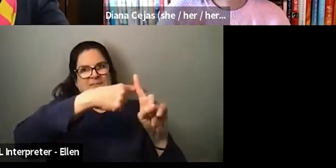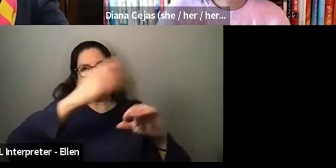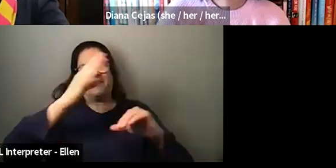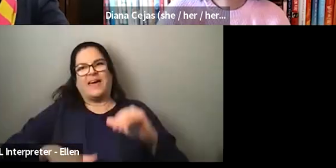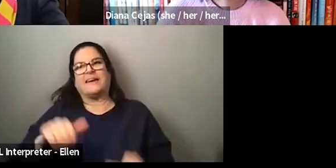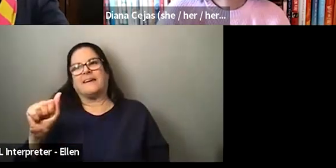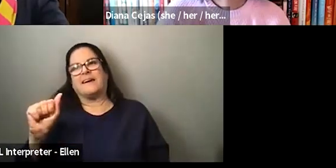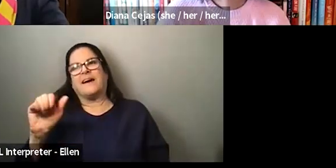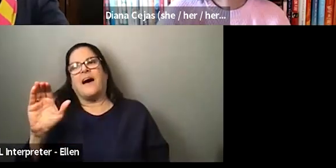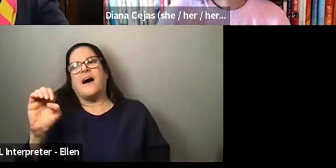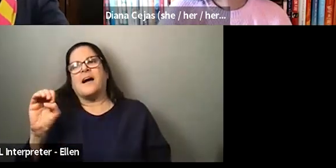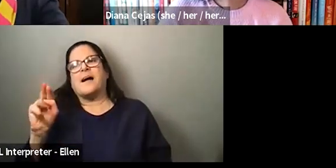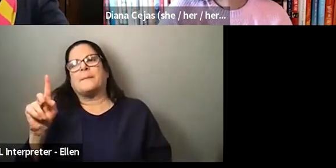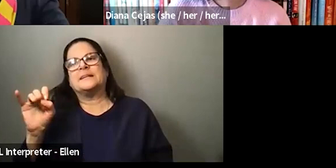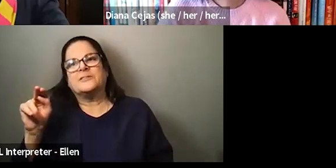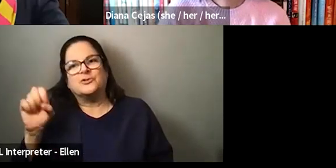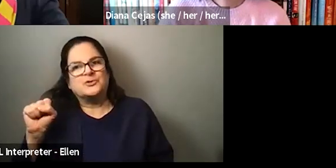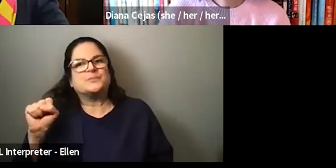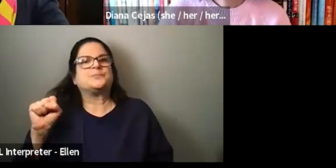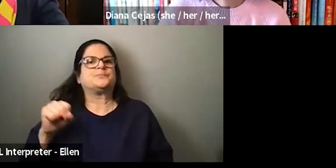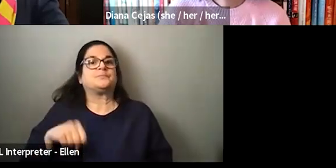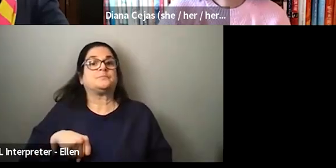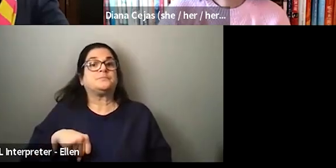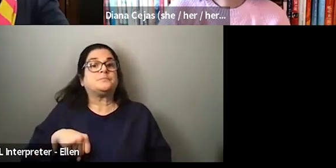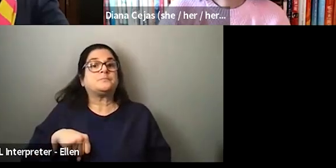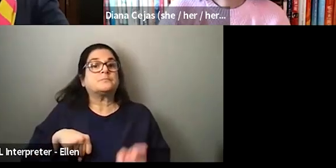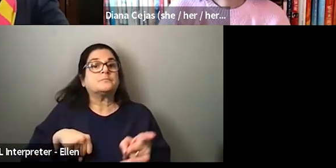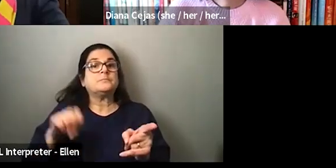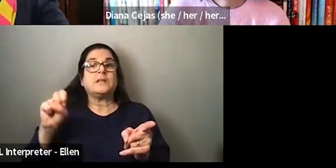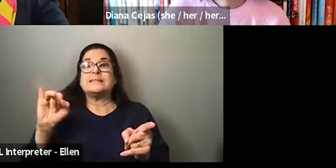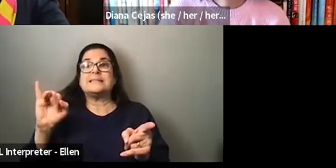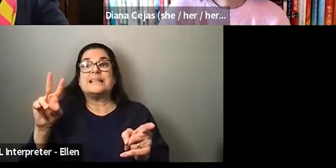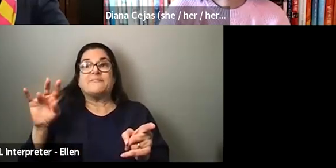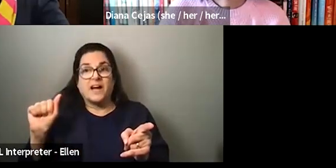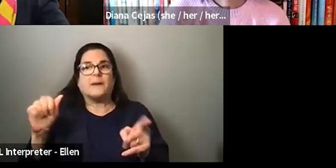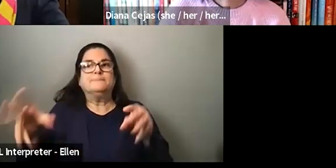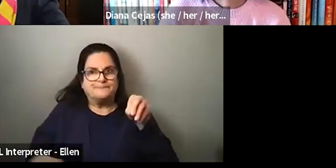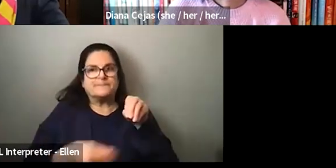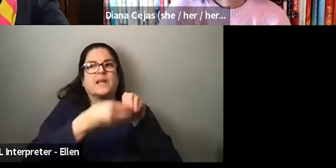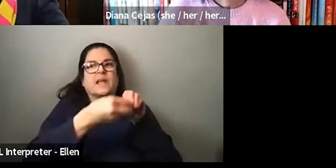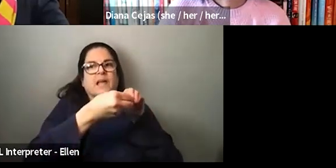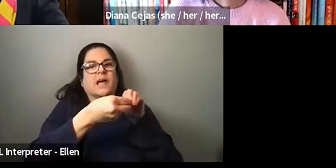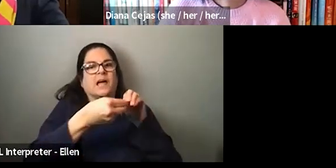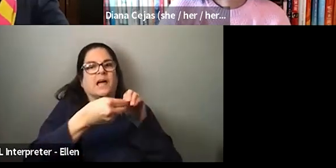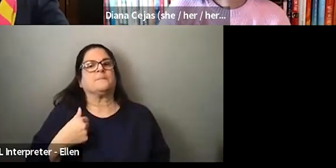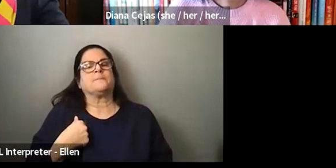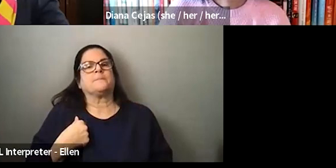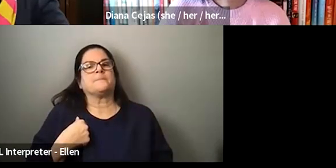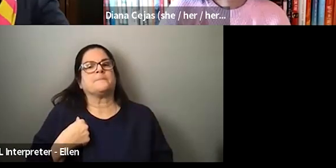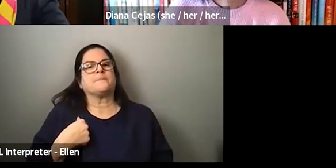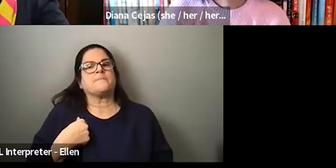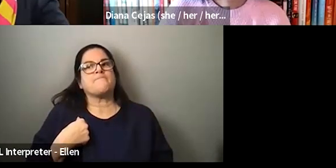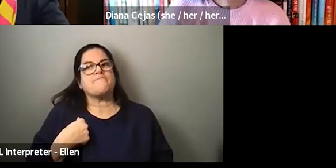And I'll say just to, um, kind of add to that, I think, um, how you navigate,